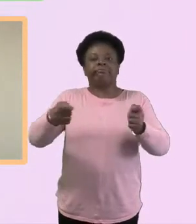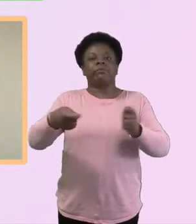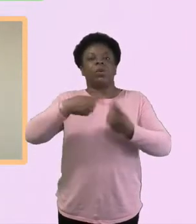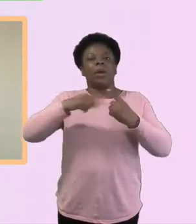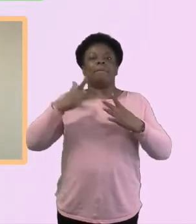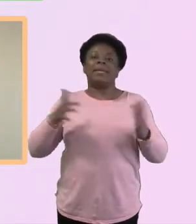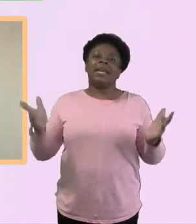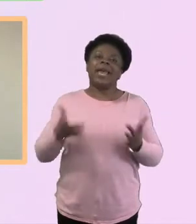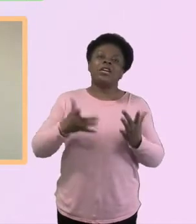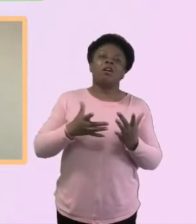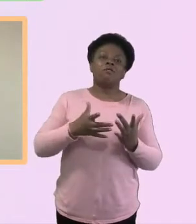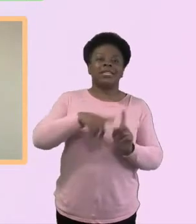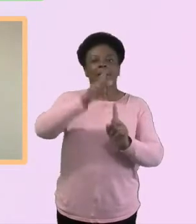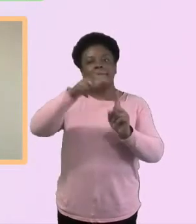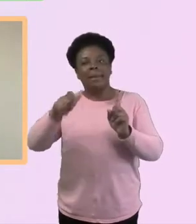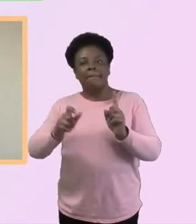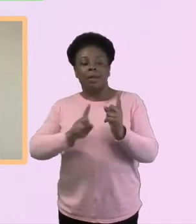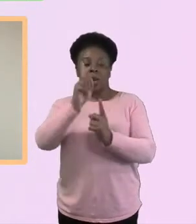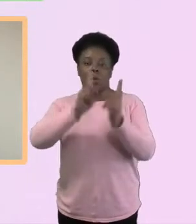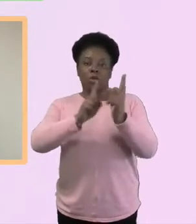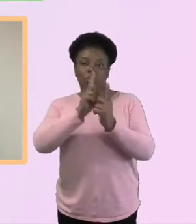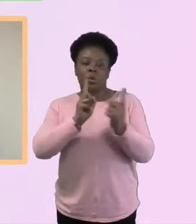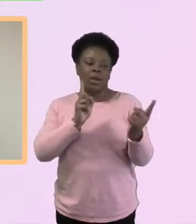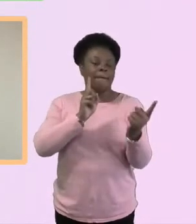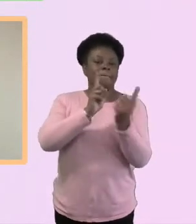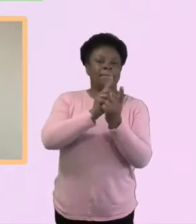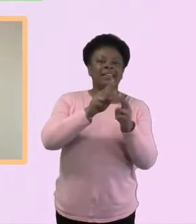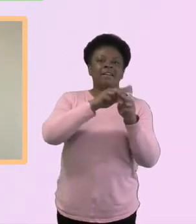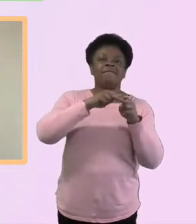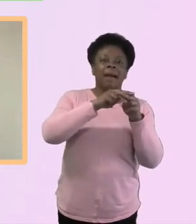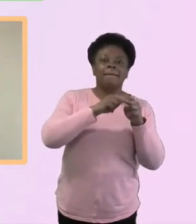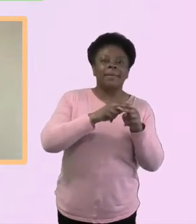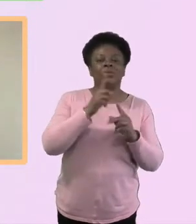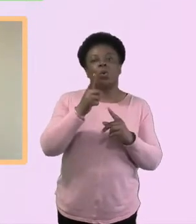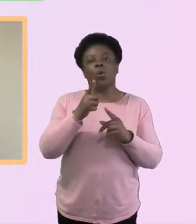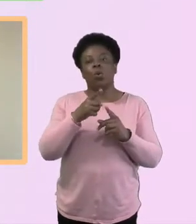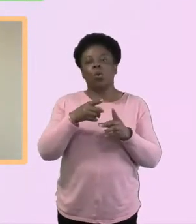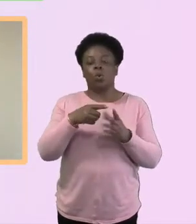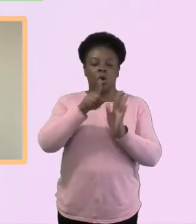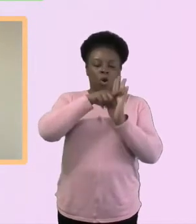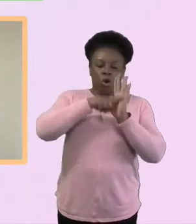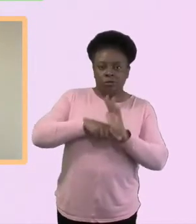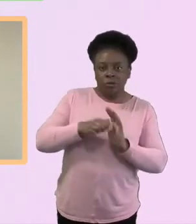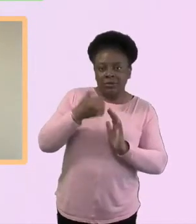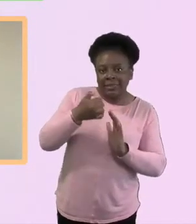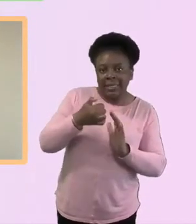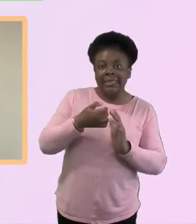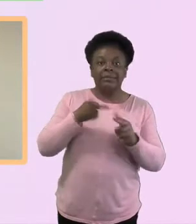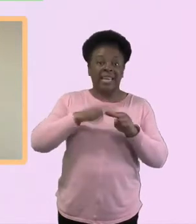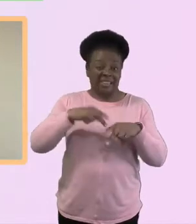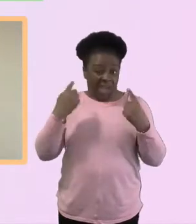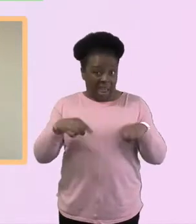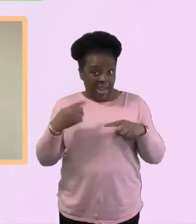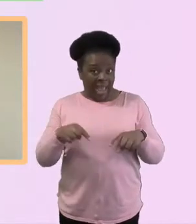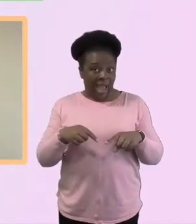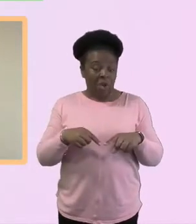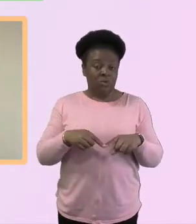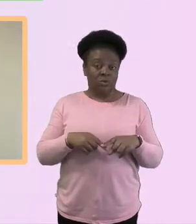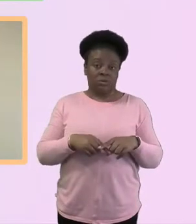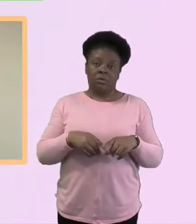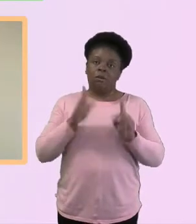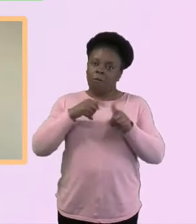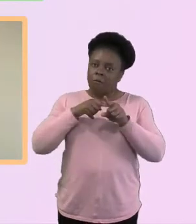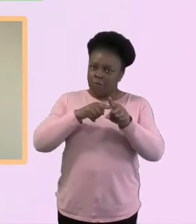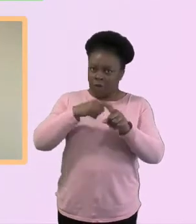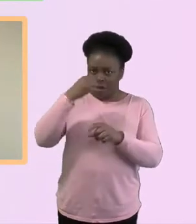with one other family when that was, you're able to do that or one other person to, you know, either prayer walk or just meet to have a coffee with